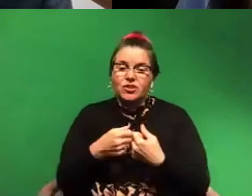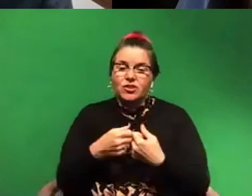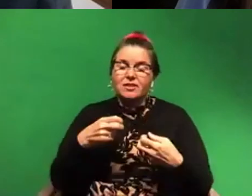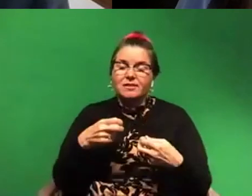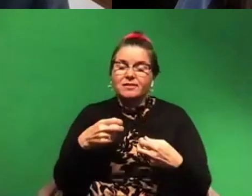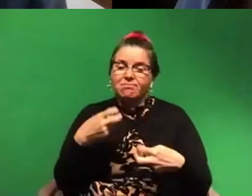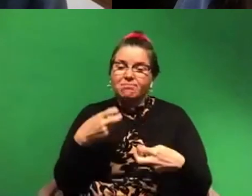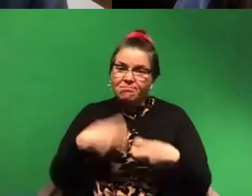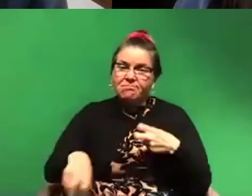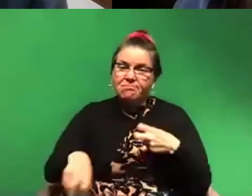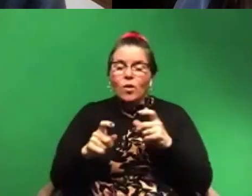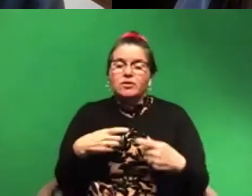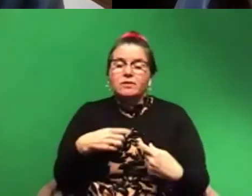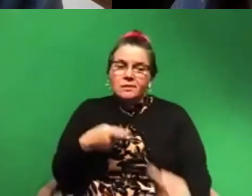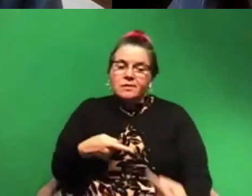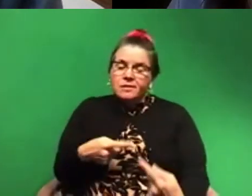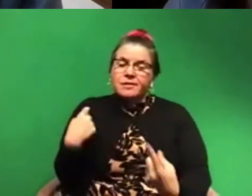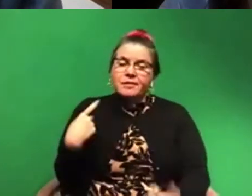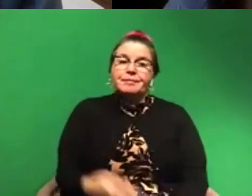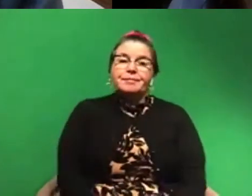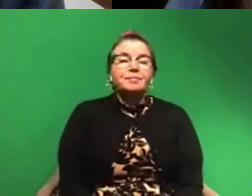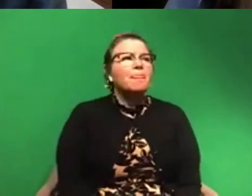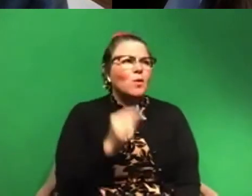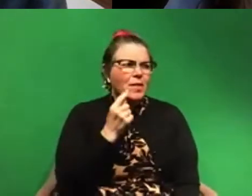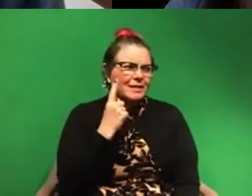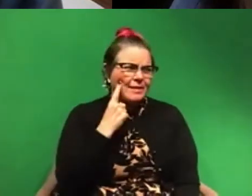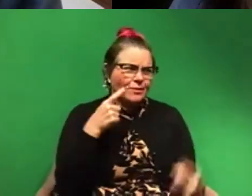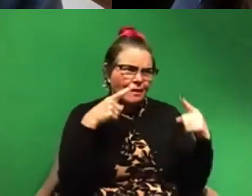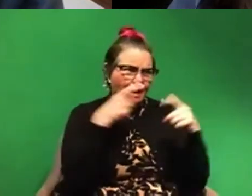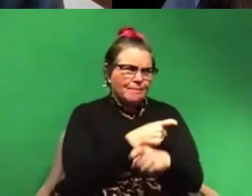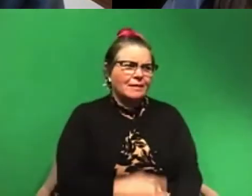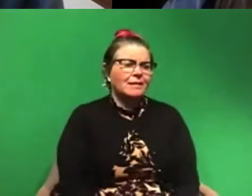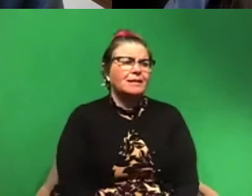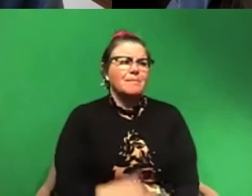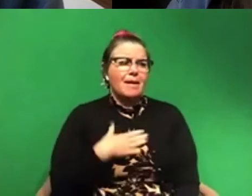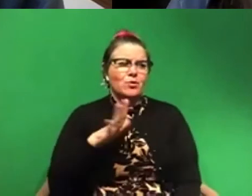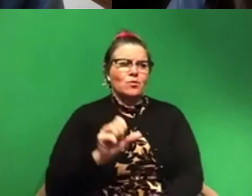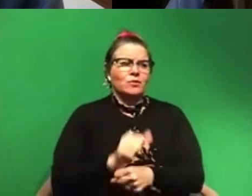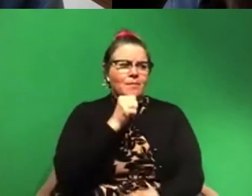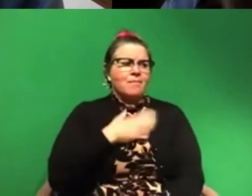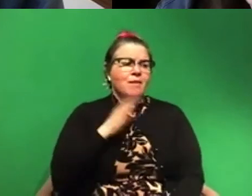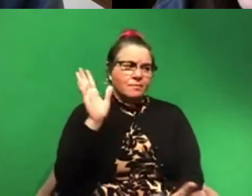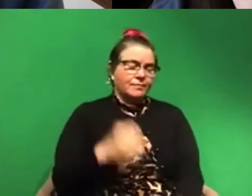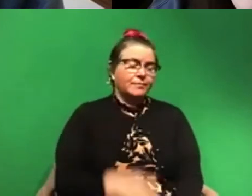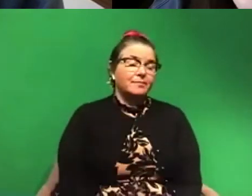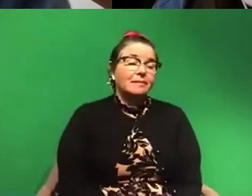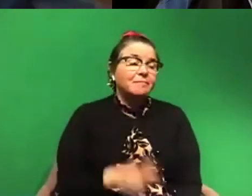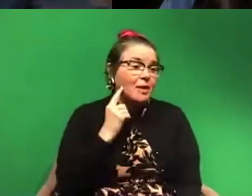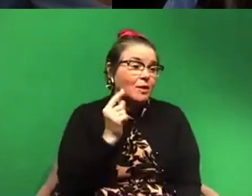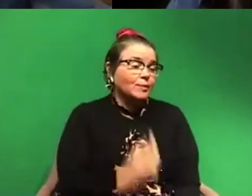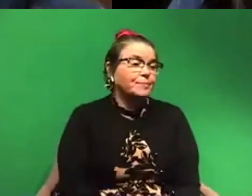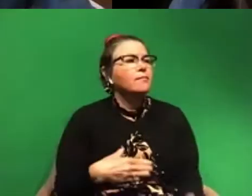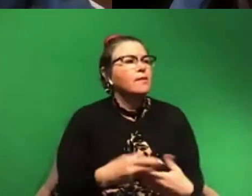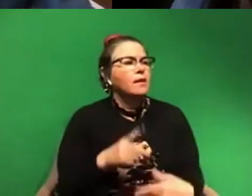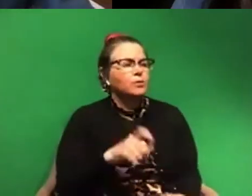lot. Cool. Sounds complicated. I'm glad it's your job, but not my job. That sounds really cool. Um, the next question from